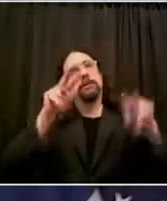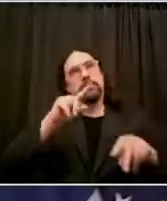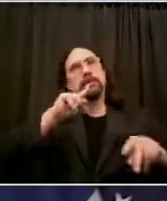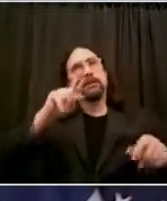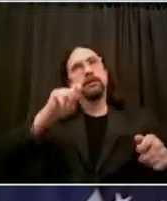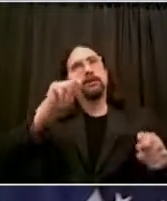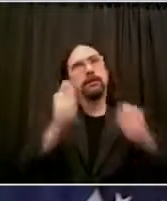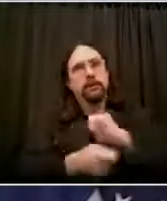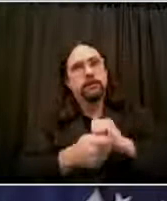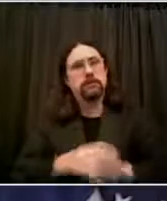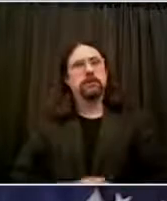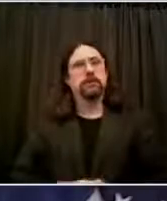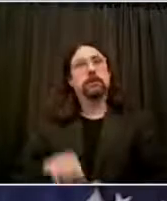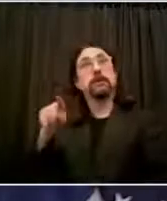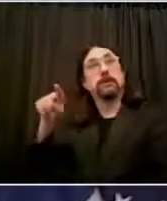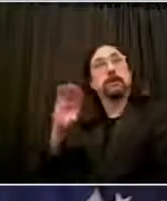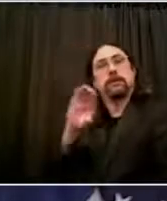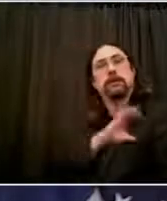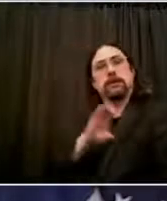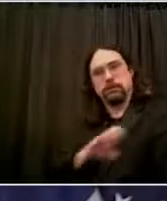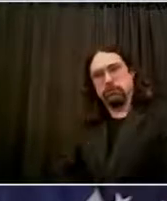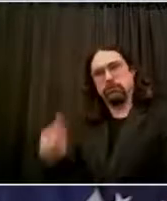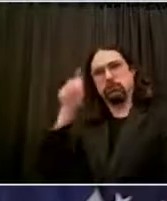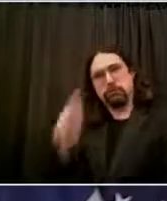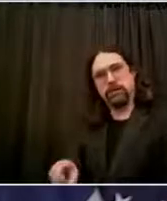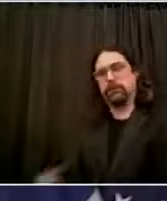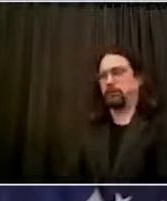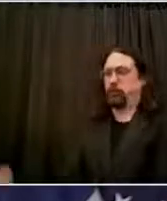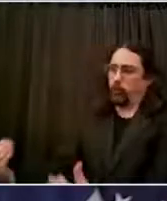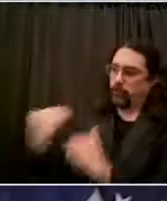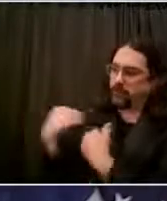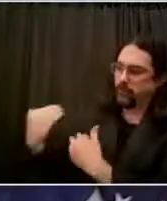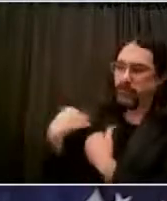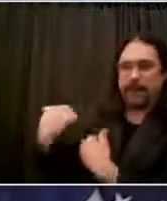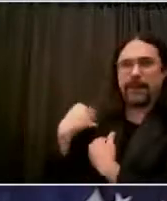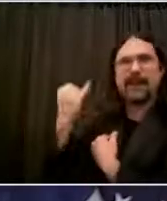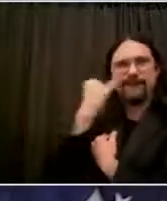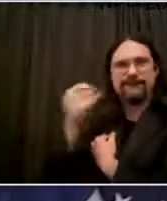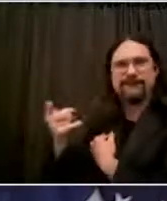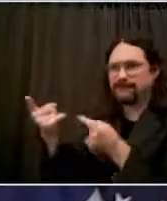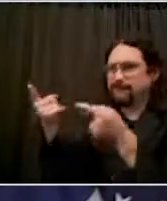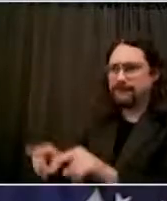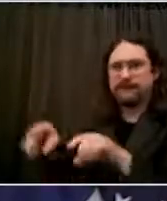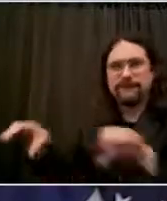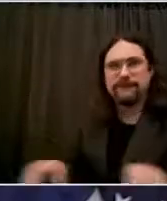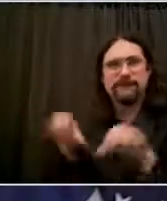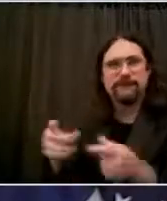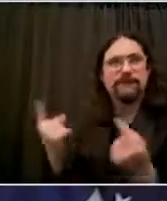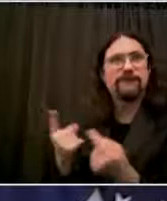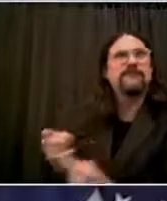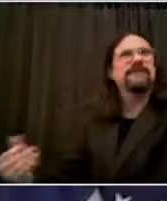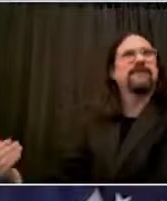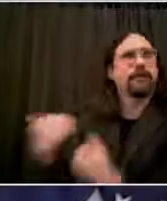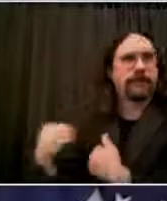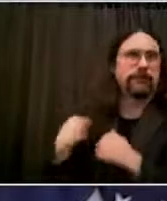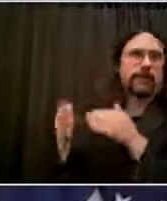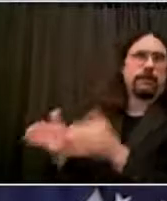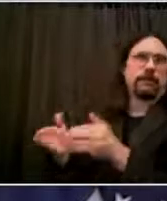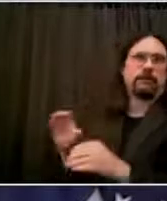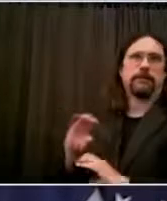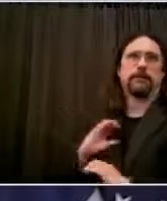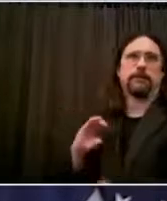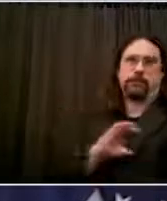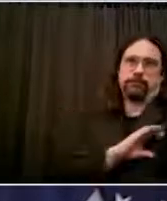I'm grateful that we are looking at the illegal chokehold and not just looking at it, but taking action on it to ban it.